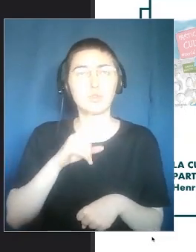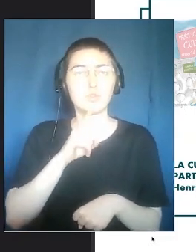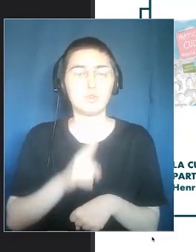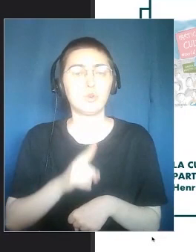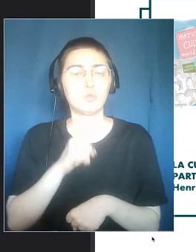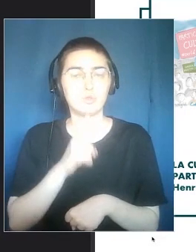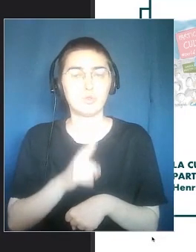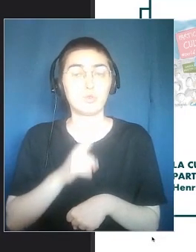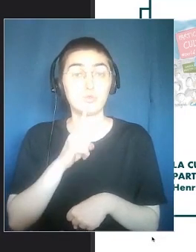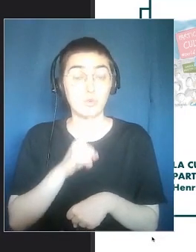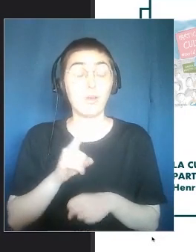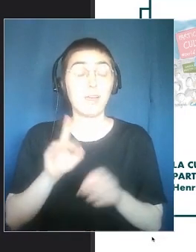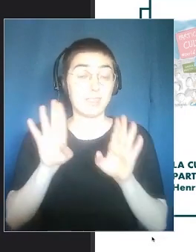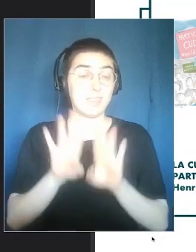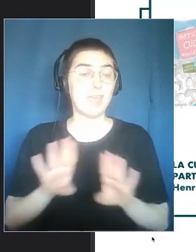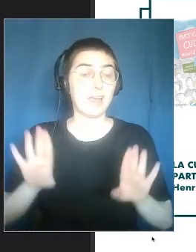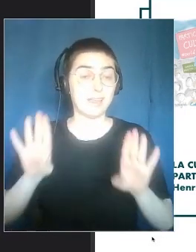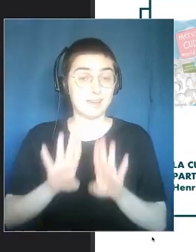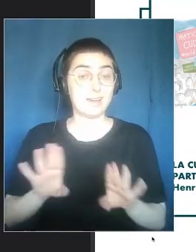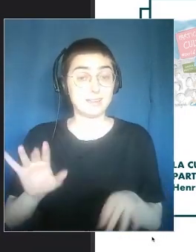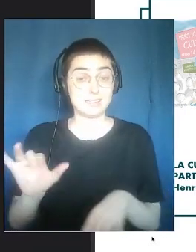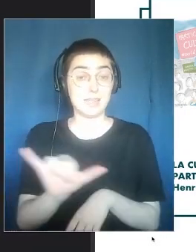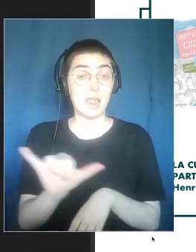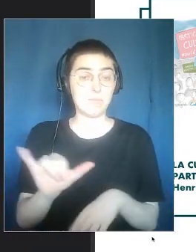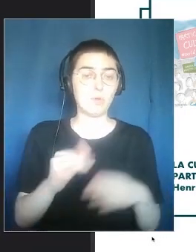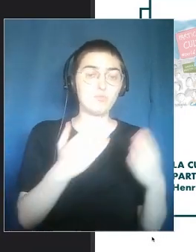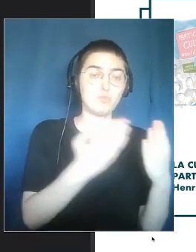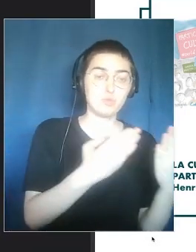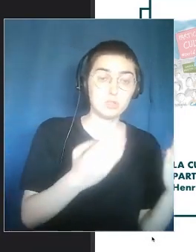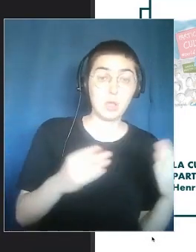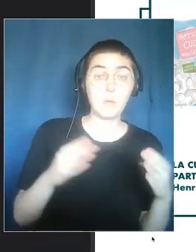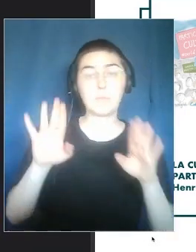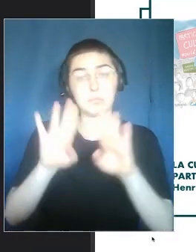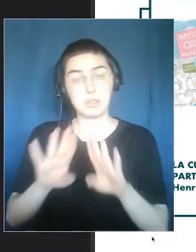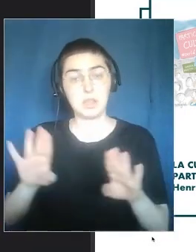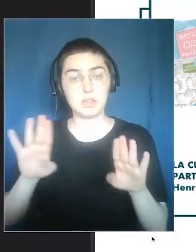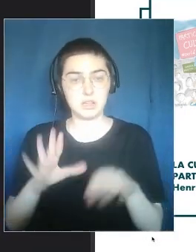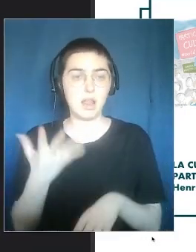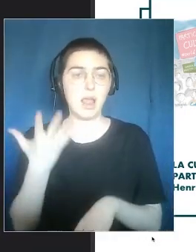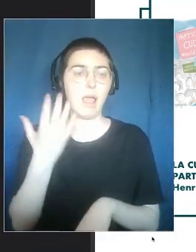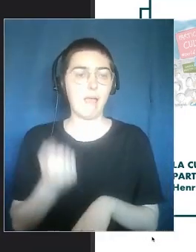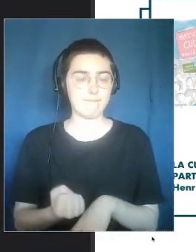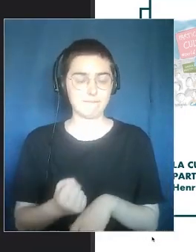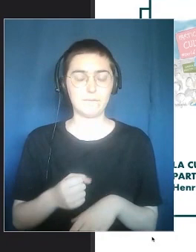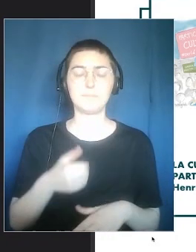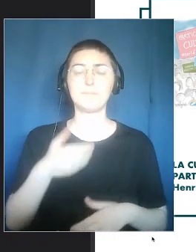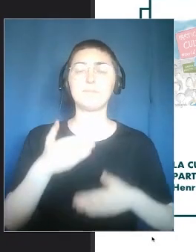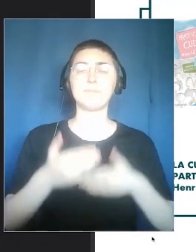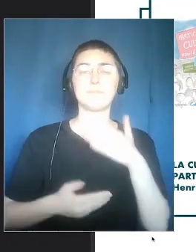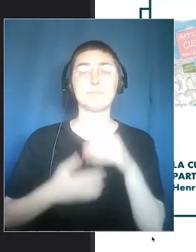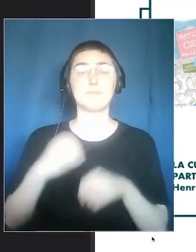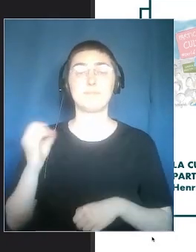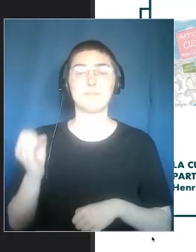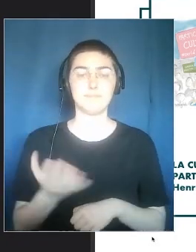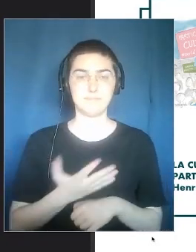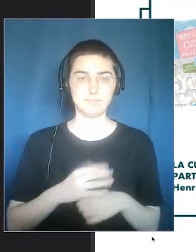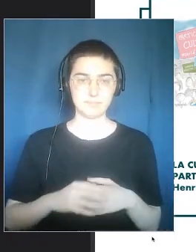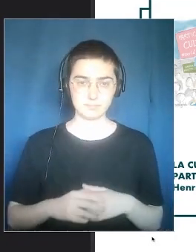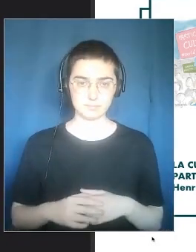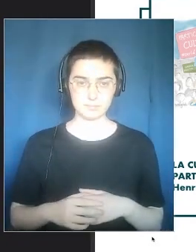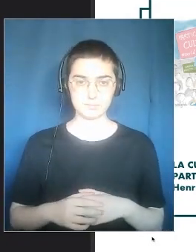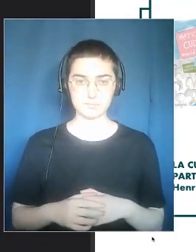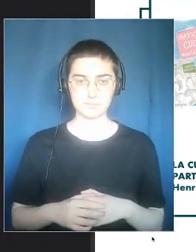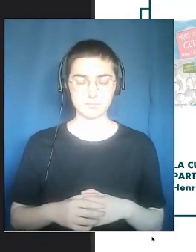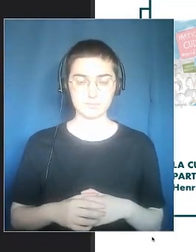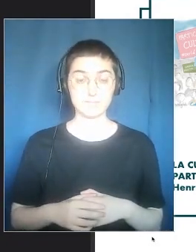now. And this need is also emerging in the theatre world, not only in the context of museums.